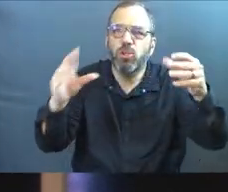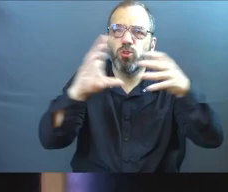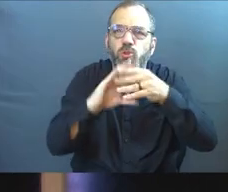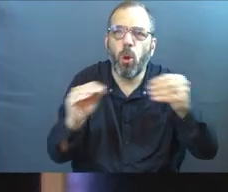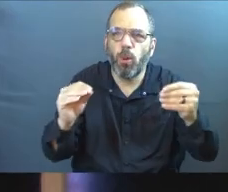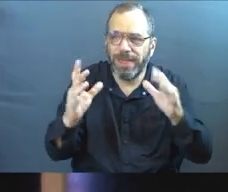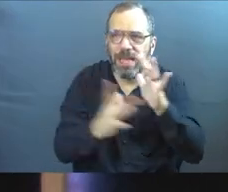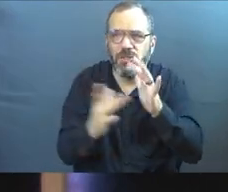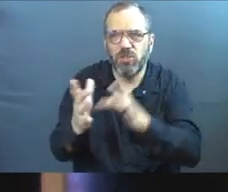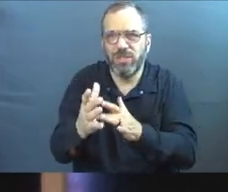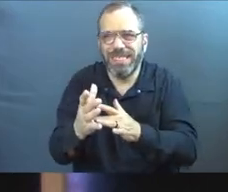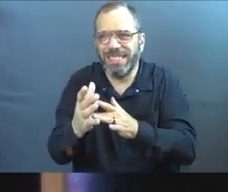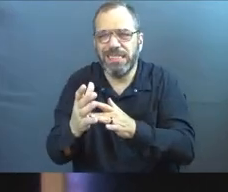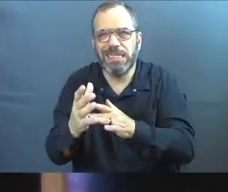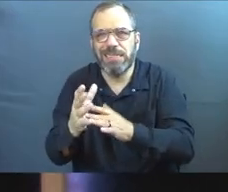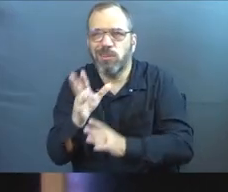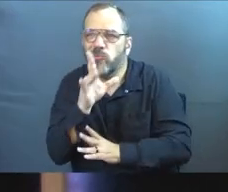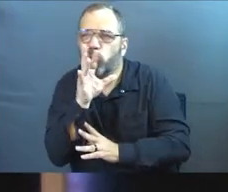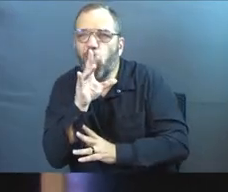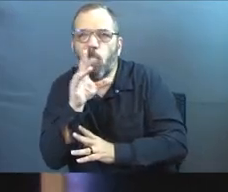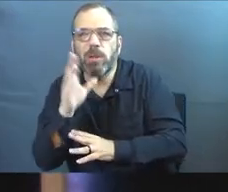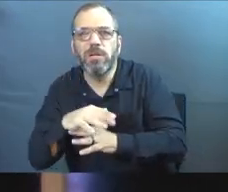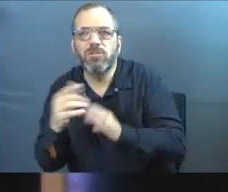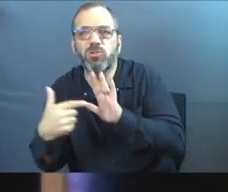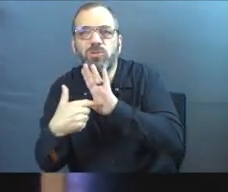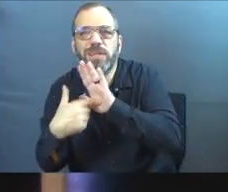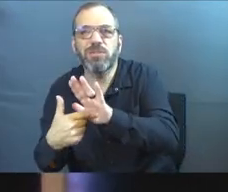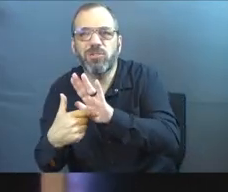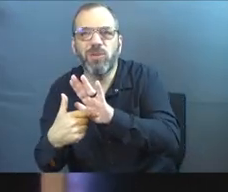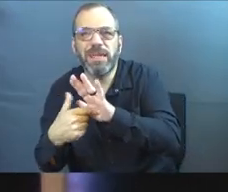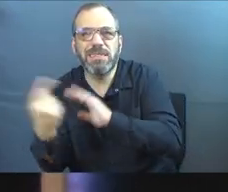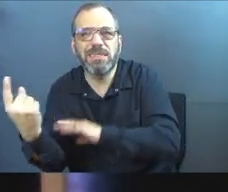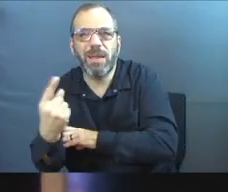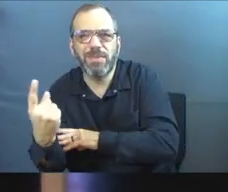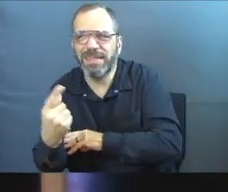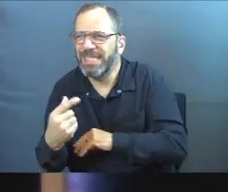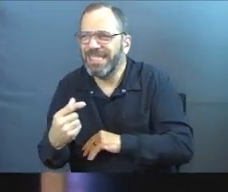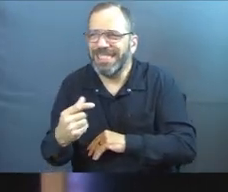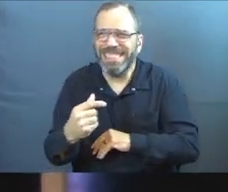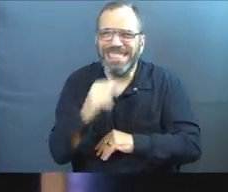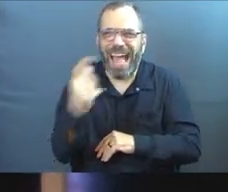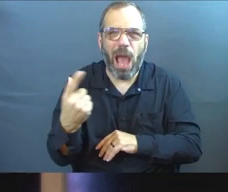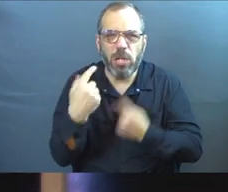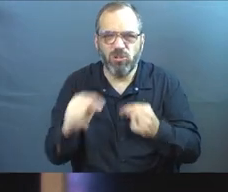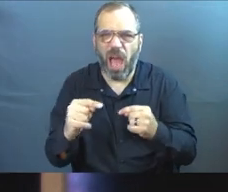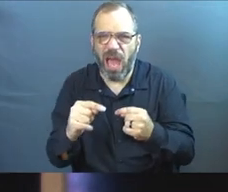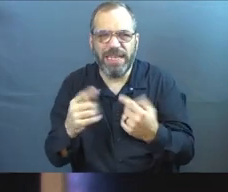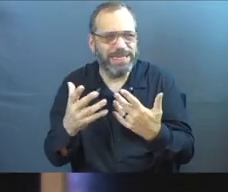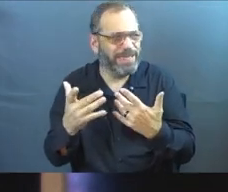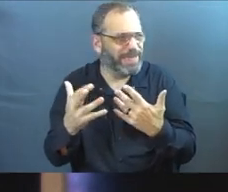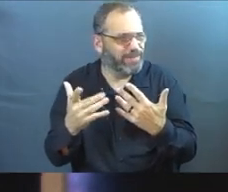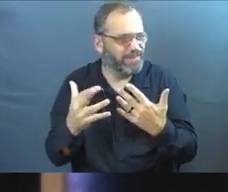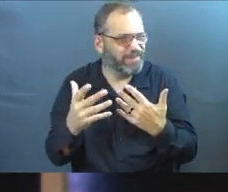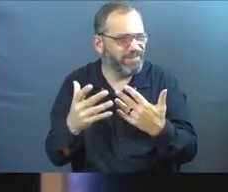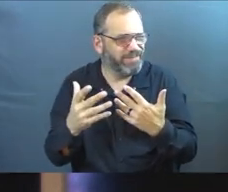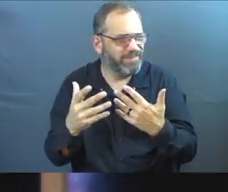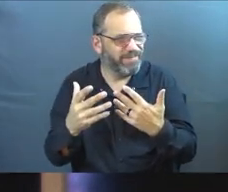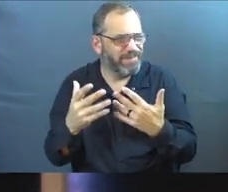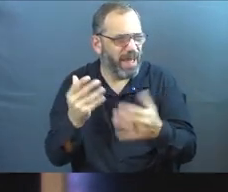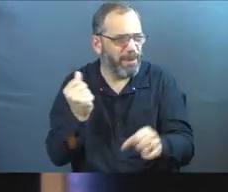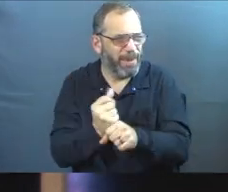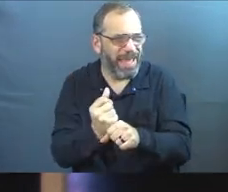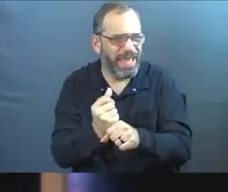Jesus told to illustrate something, but it wasn't necessarily or always trying to make the concept